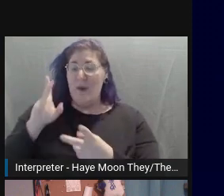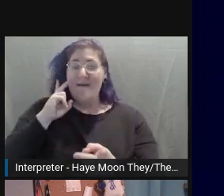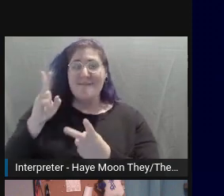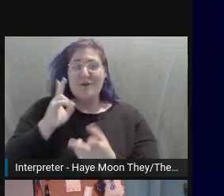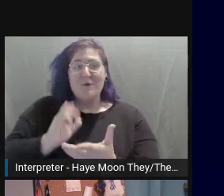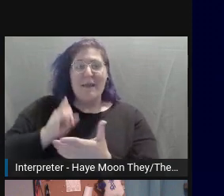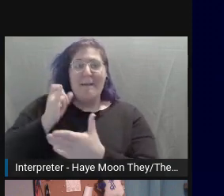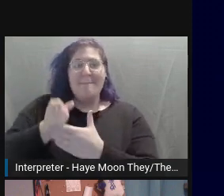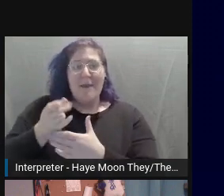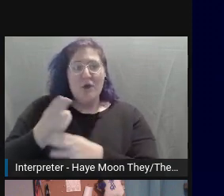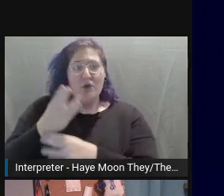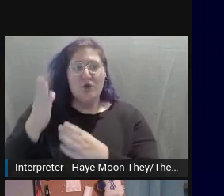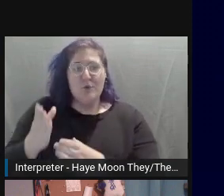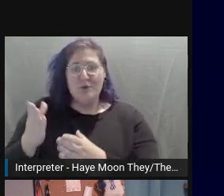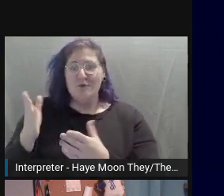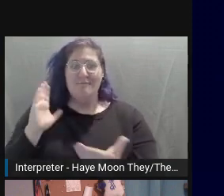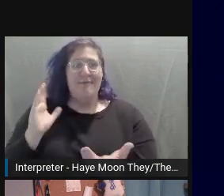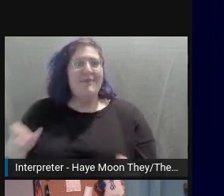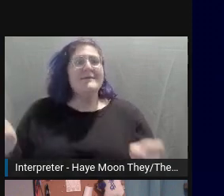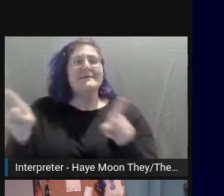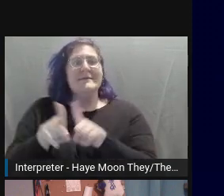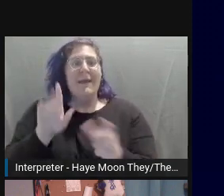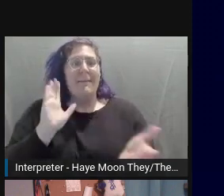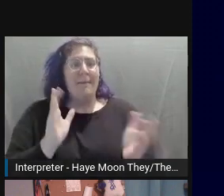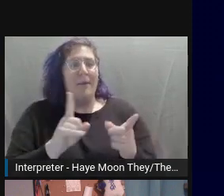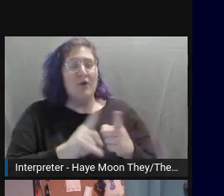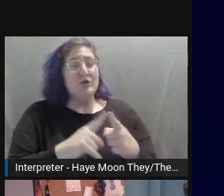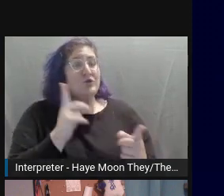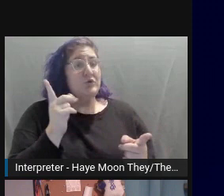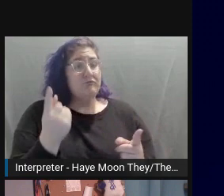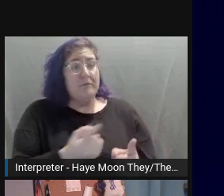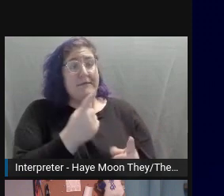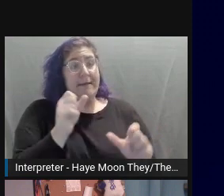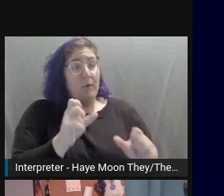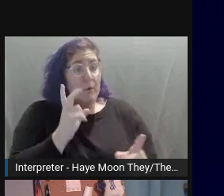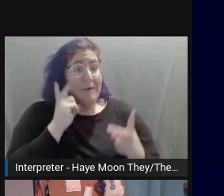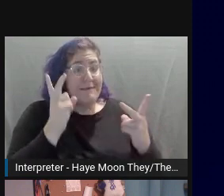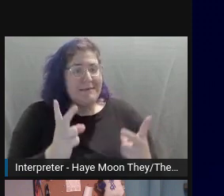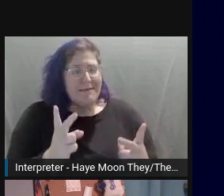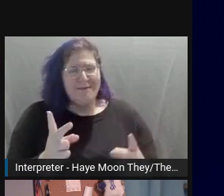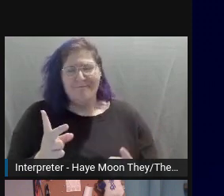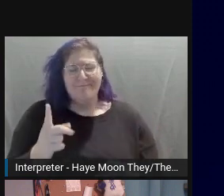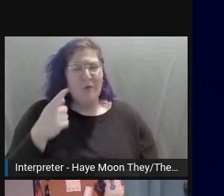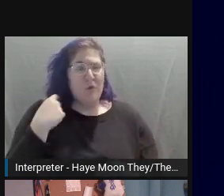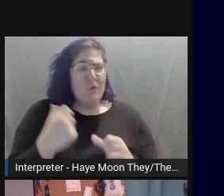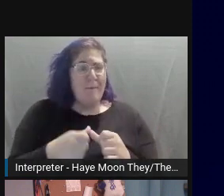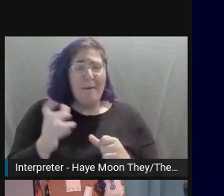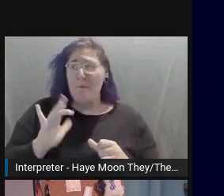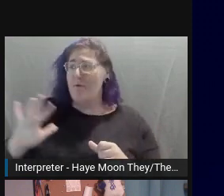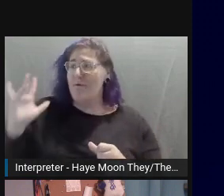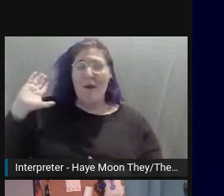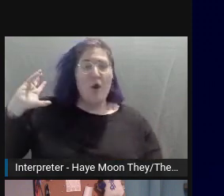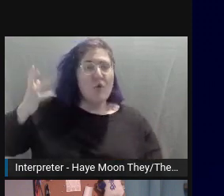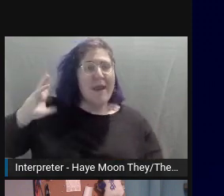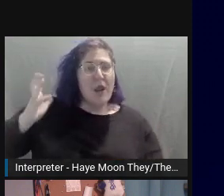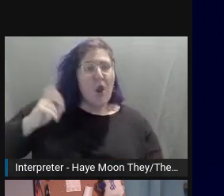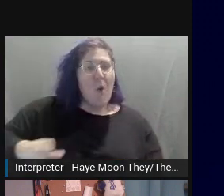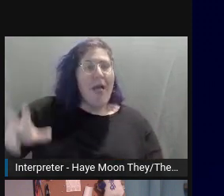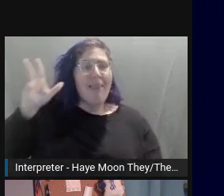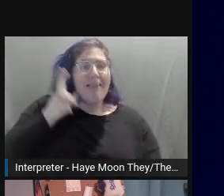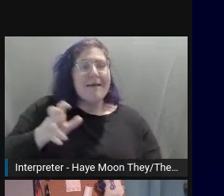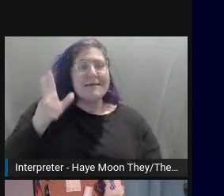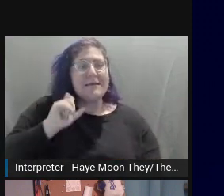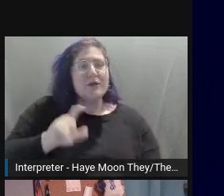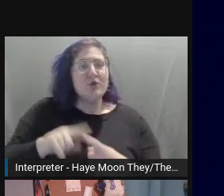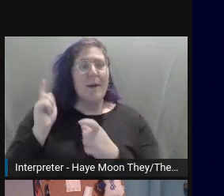Imagine listening to a baseball game on the radio. Remember the radio. But instead of describing the game, Harry Carey just sat